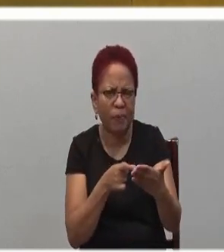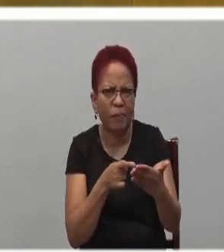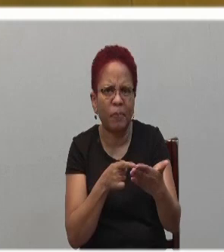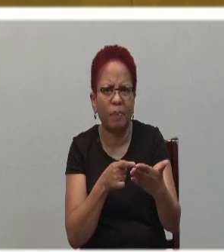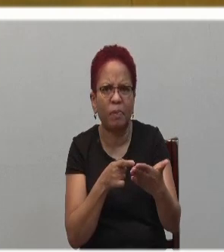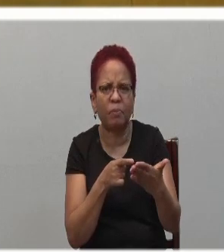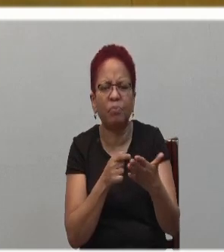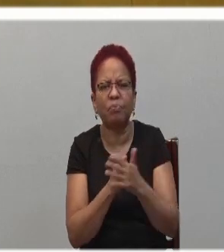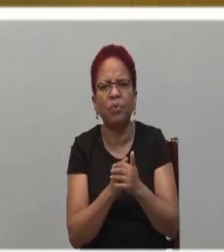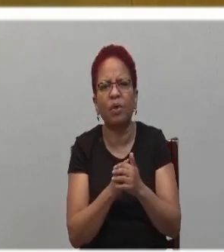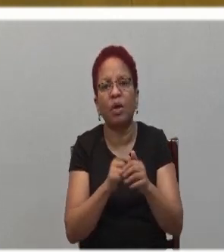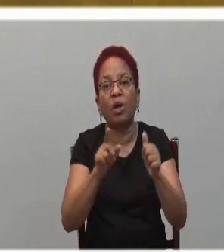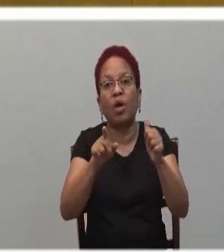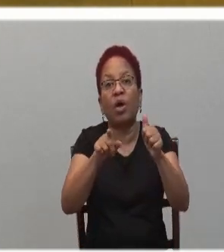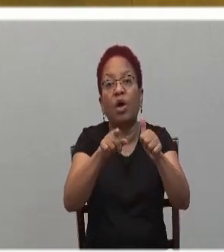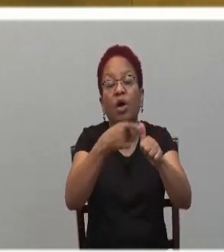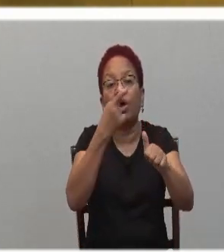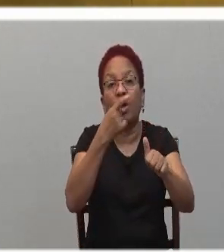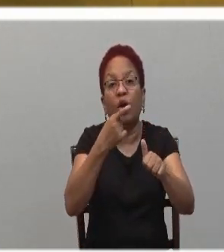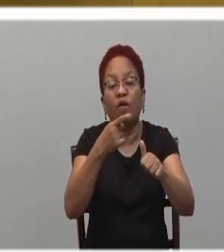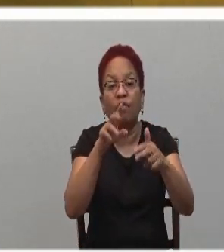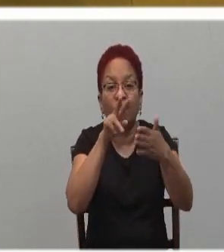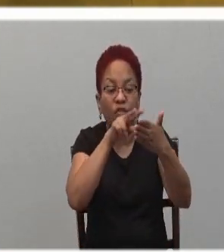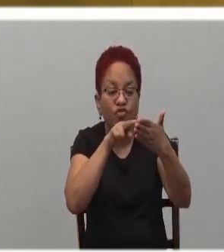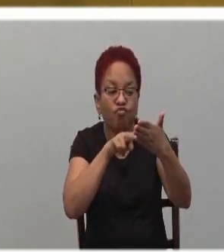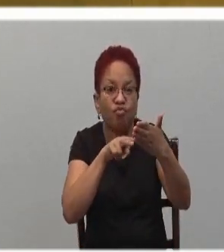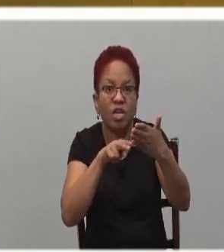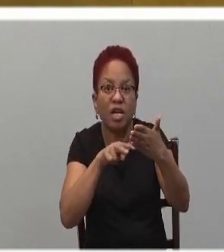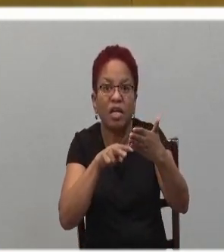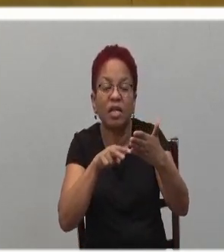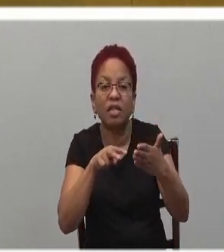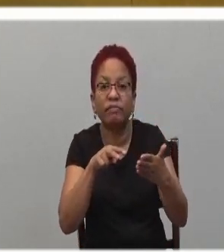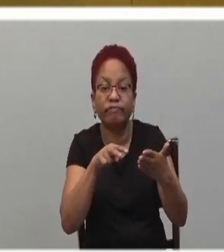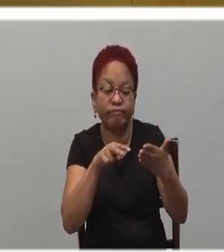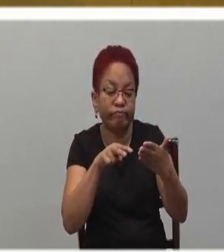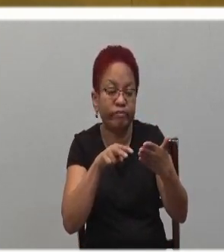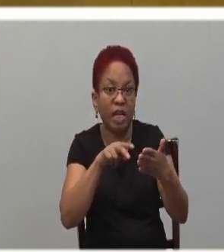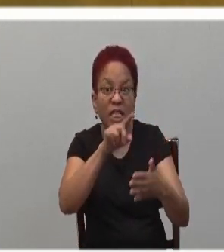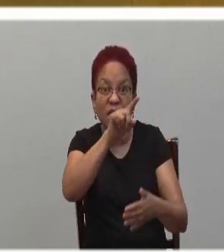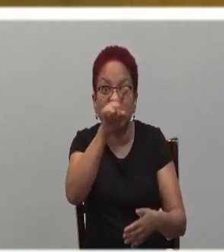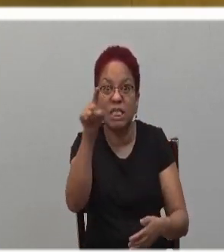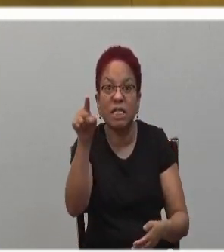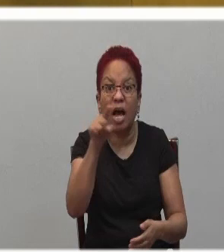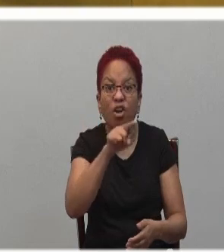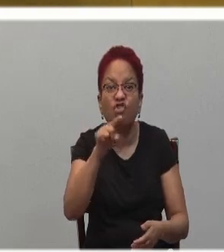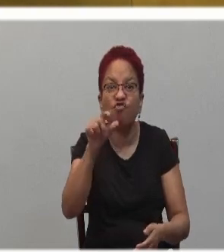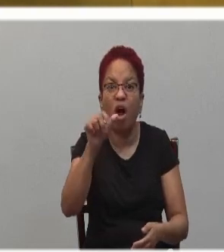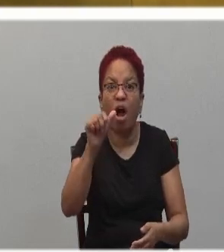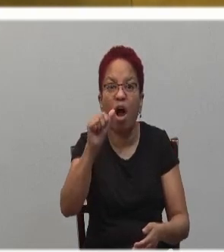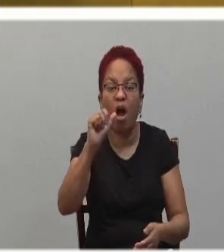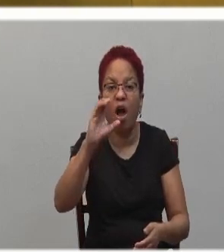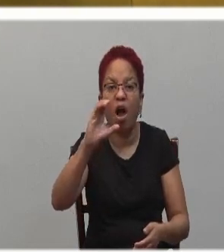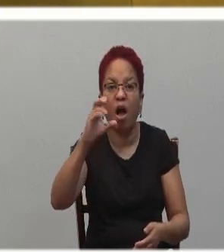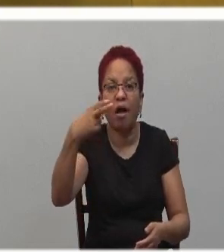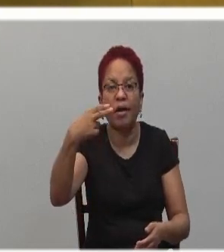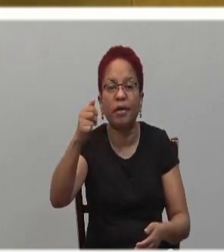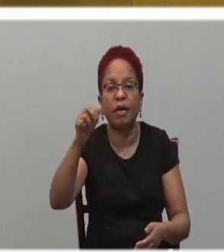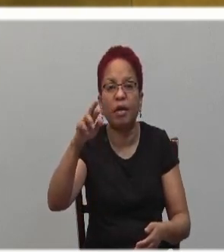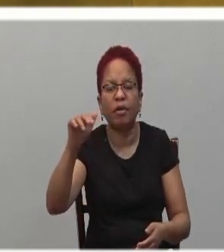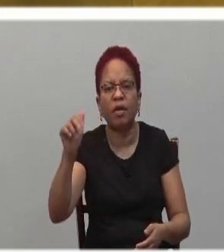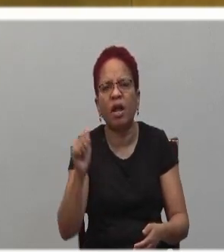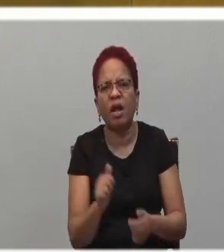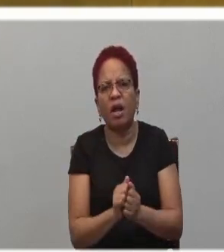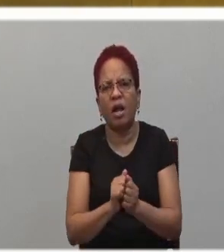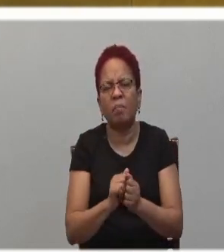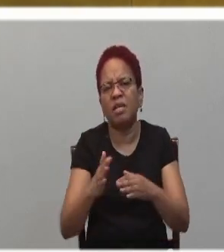background for the first reading from the book of the prophet Zechariah is the historical period of the post-Babylonian